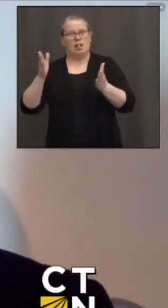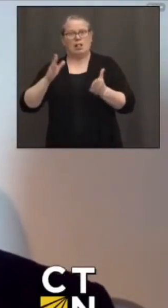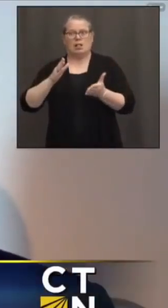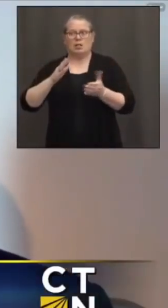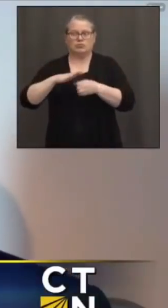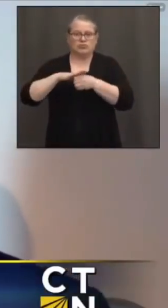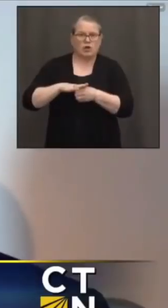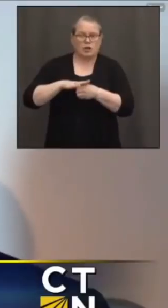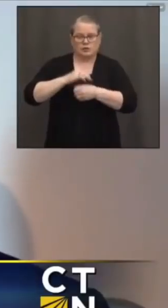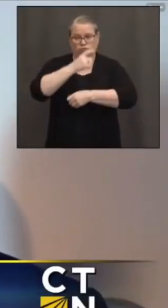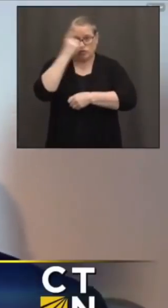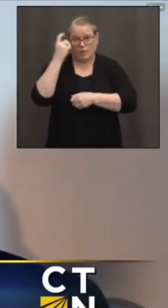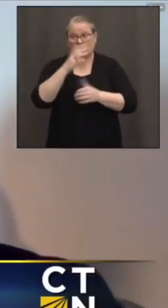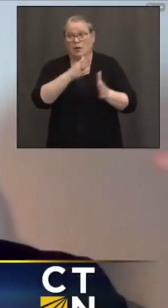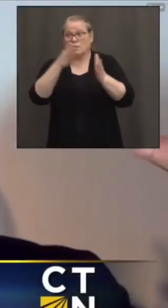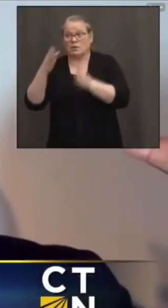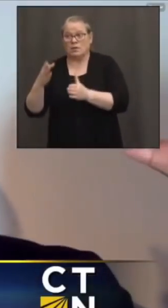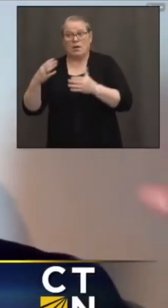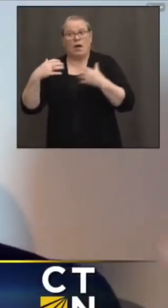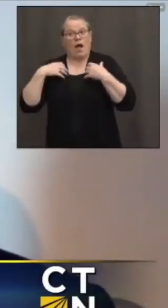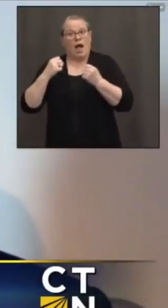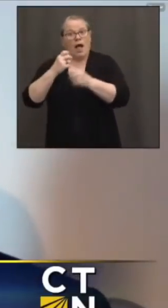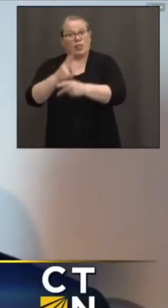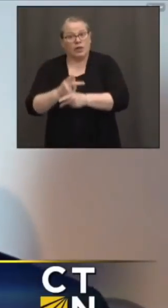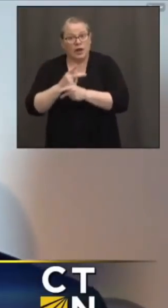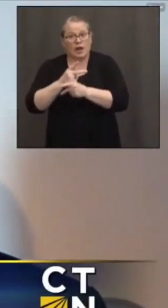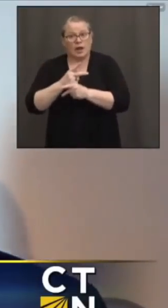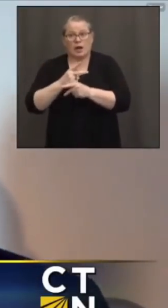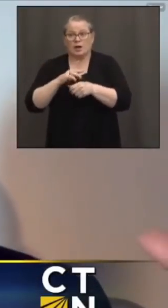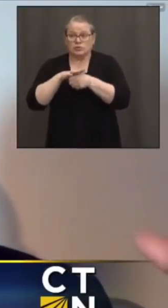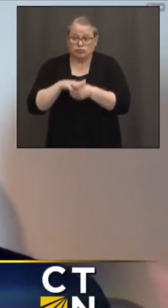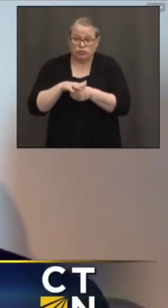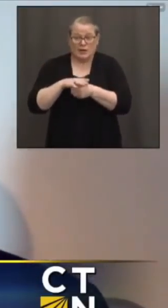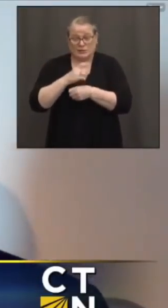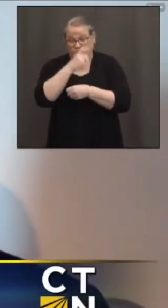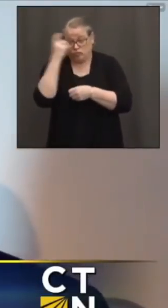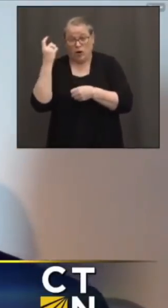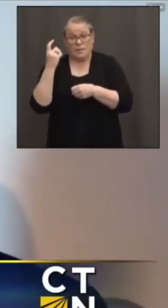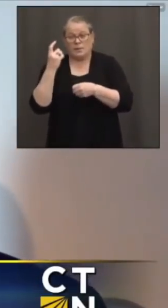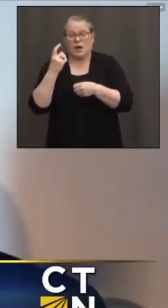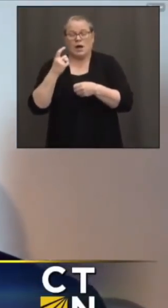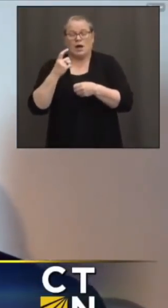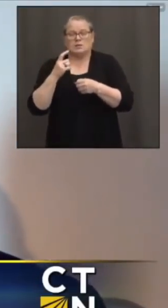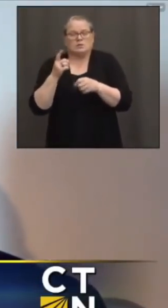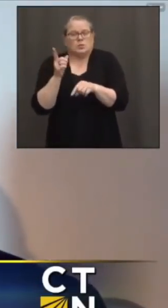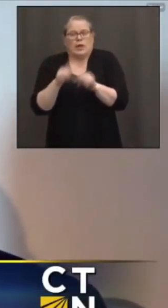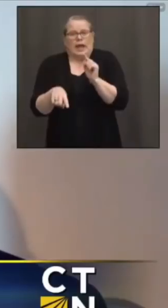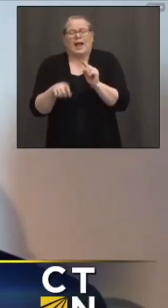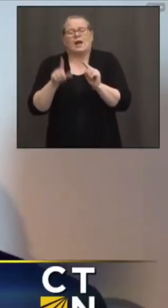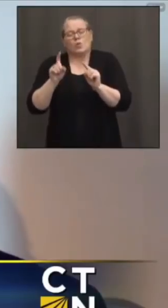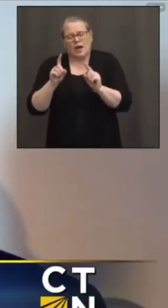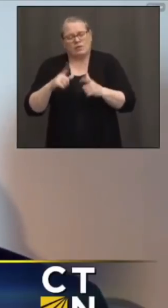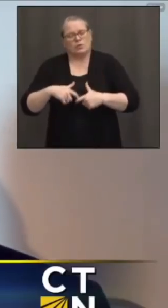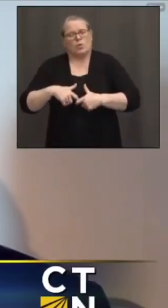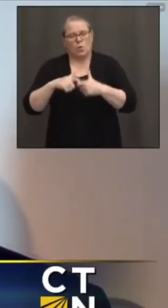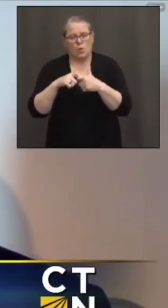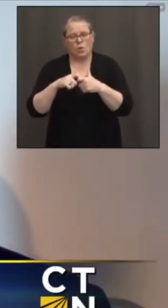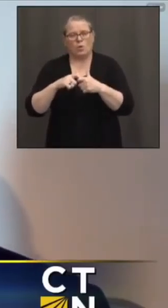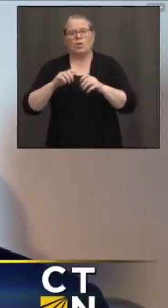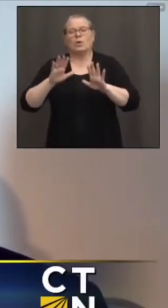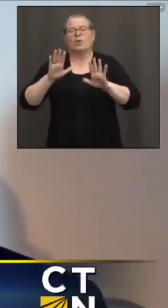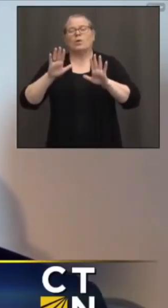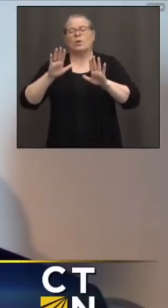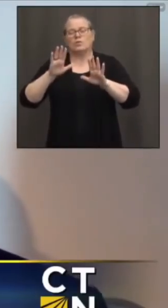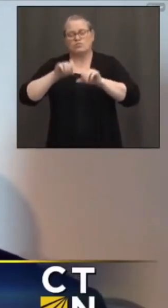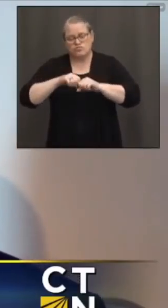are stressed and traumatized. We've got to take a break. We've got to take a breather. And we've got to work hard to come together